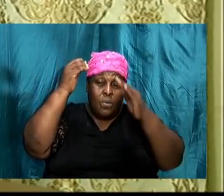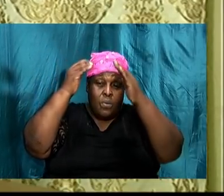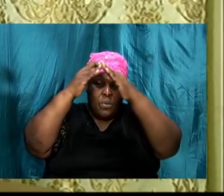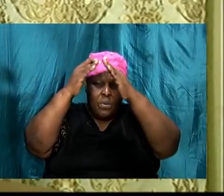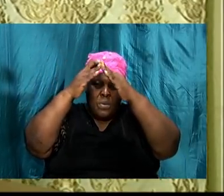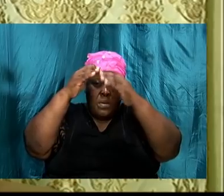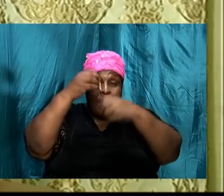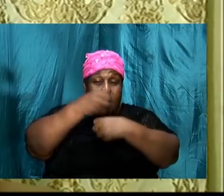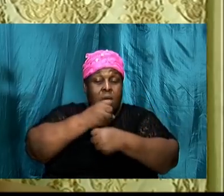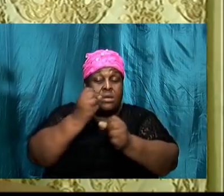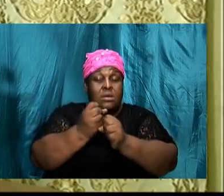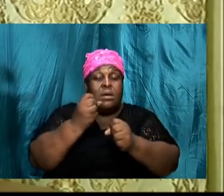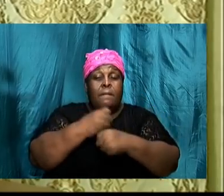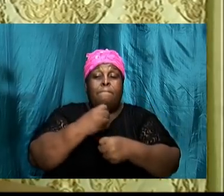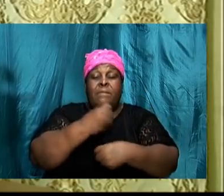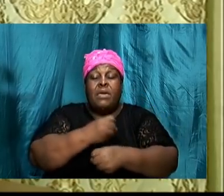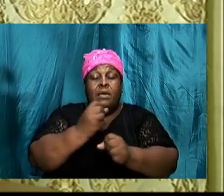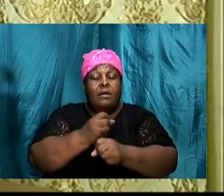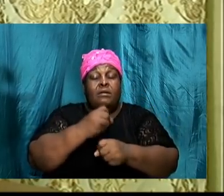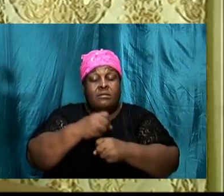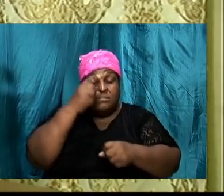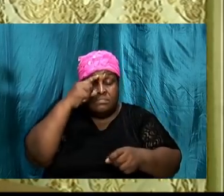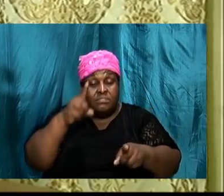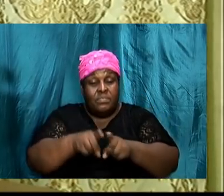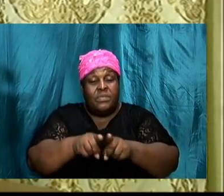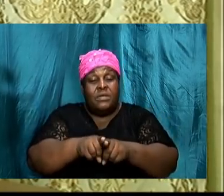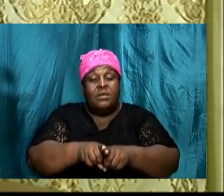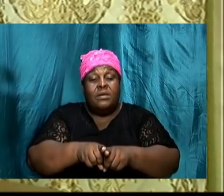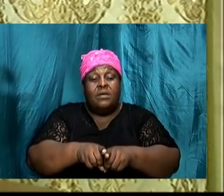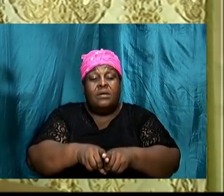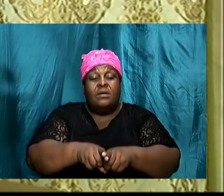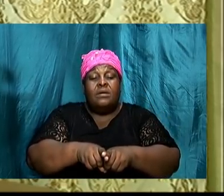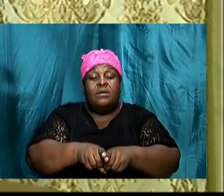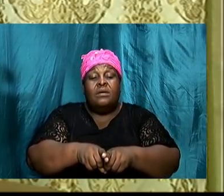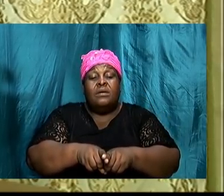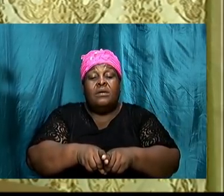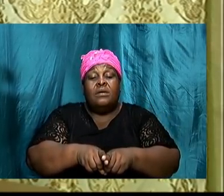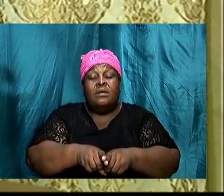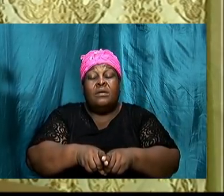it can affect the entire family.